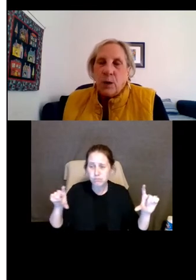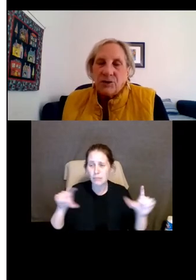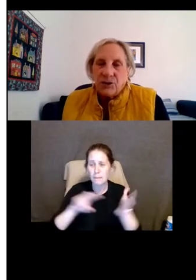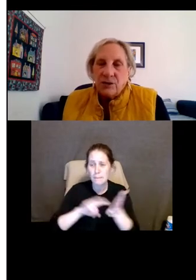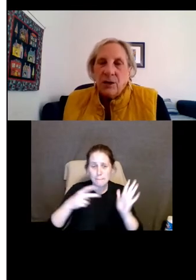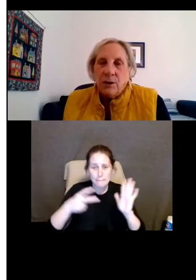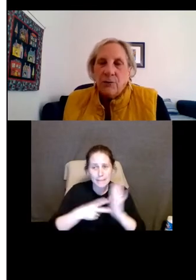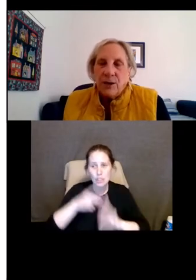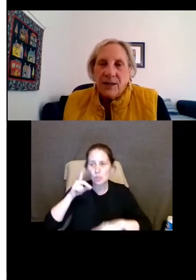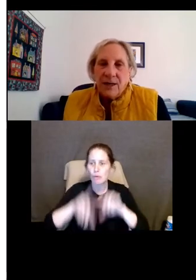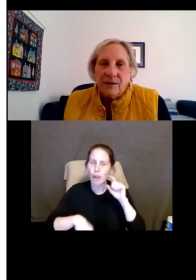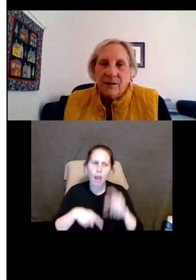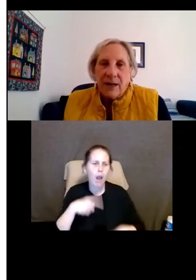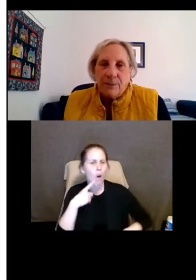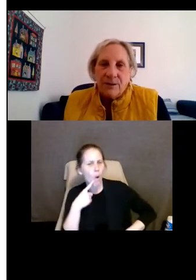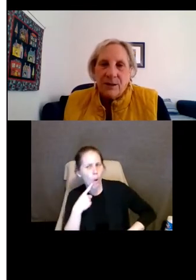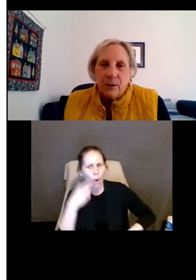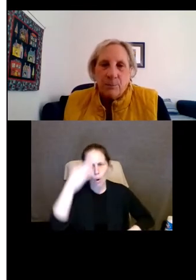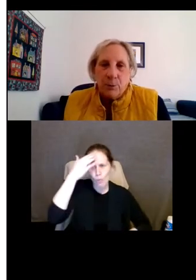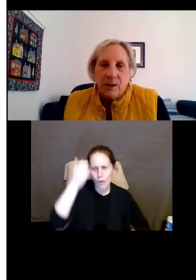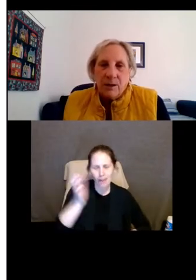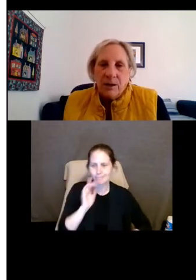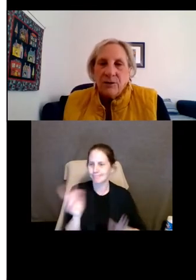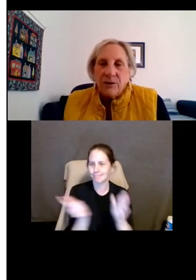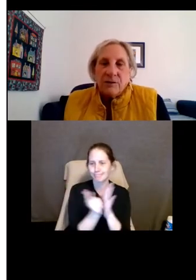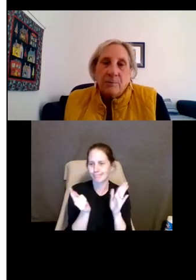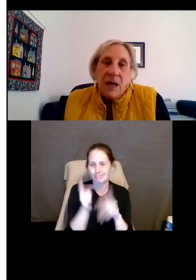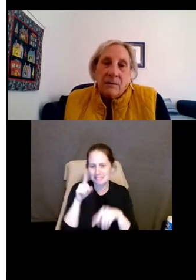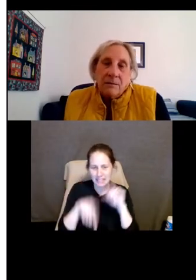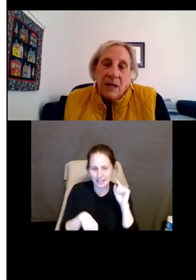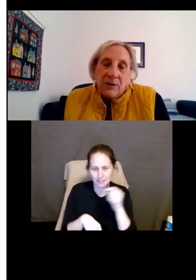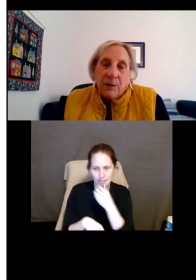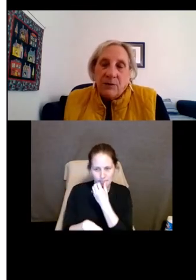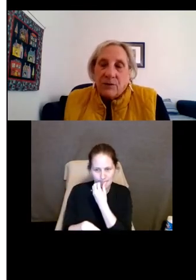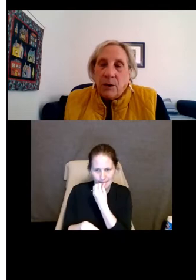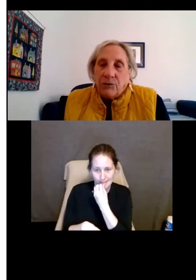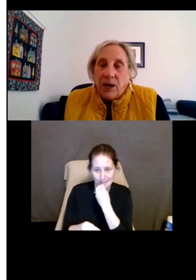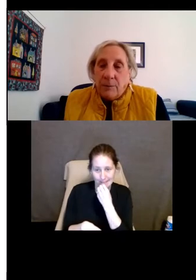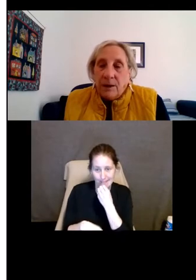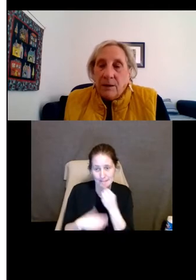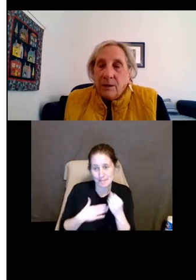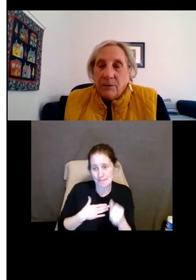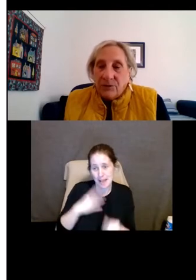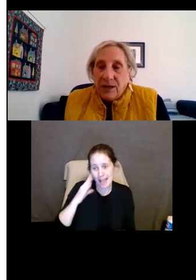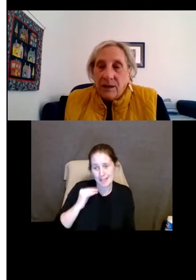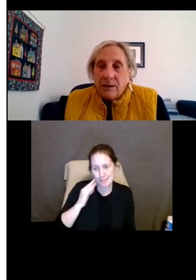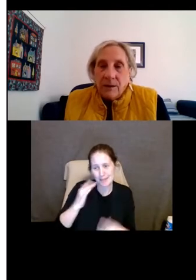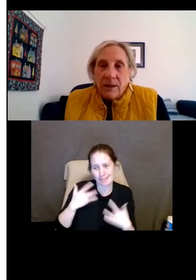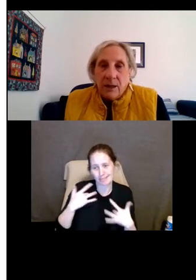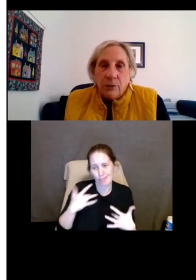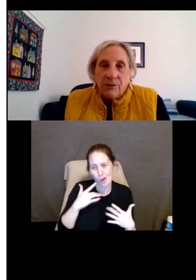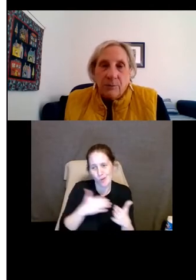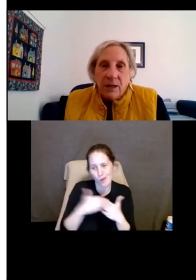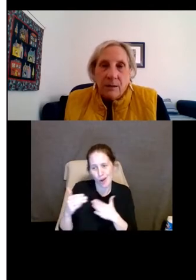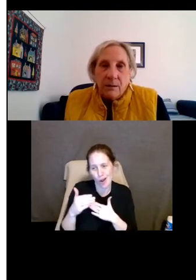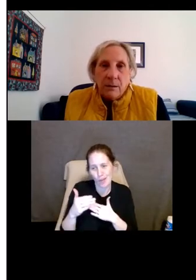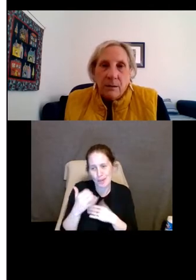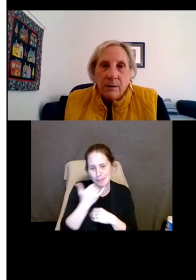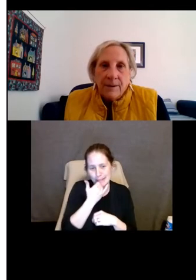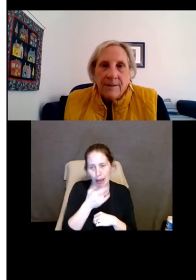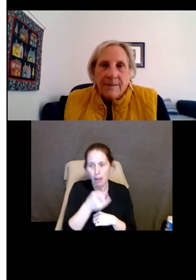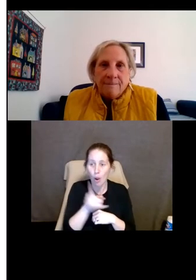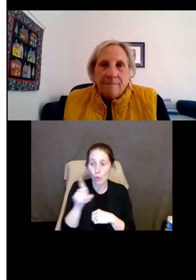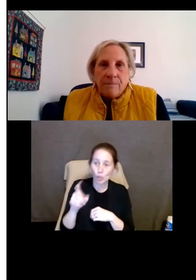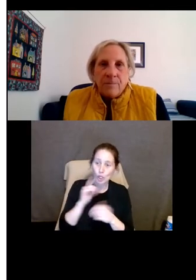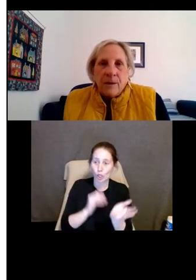can question or forget that particular point. Because it's, in my experience, the most common mistake that landlords make.